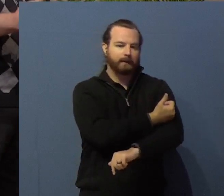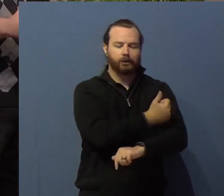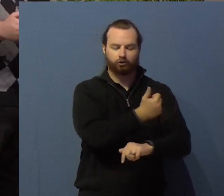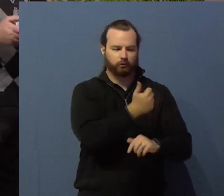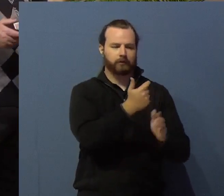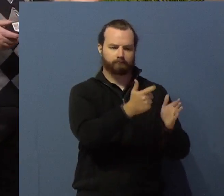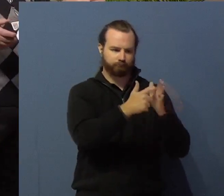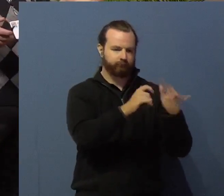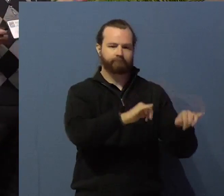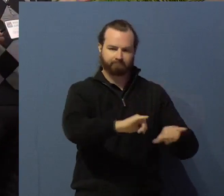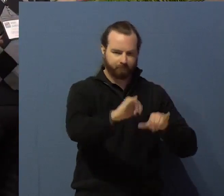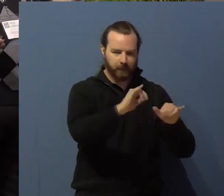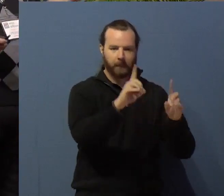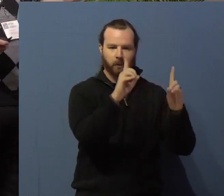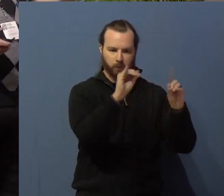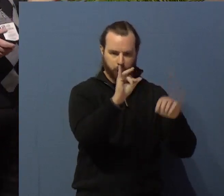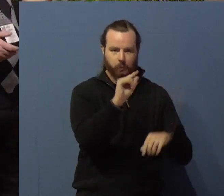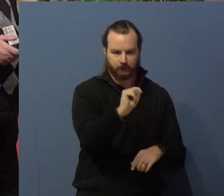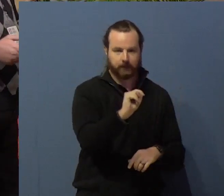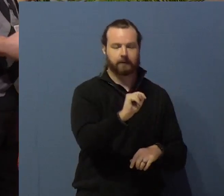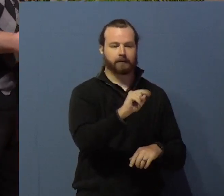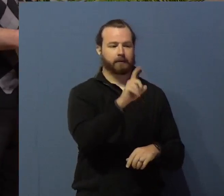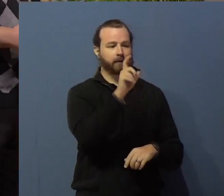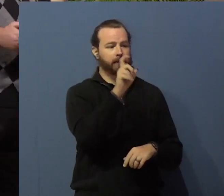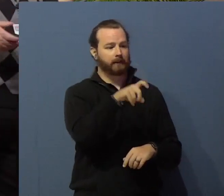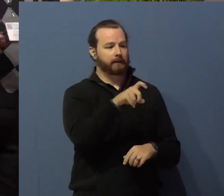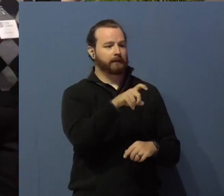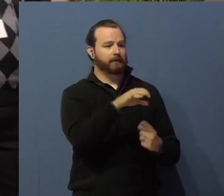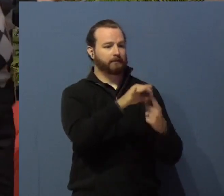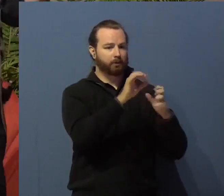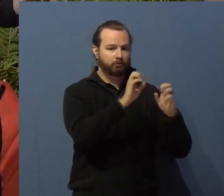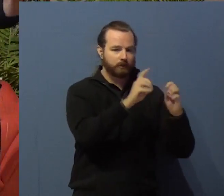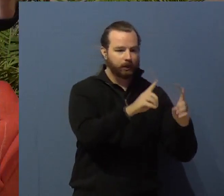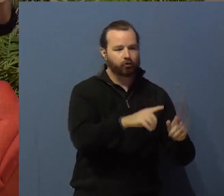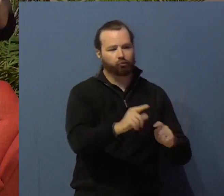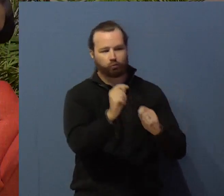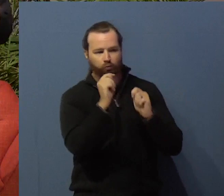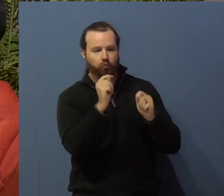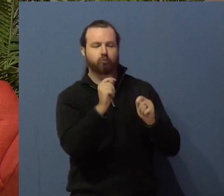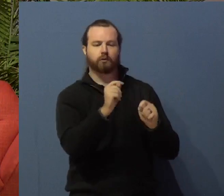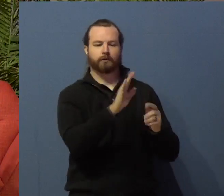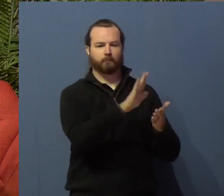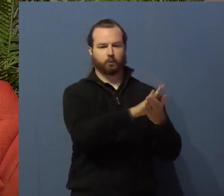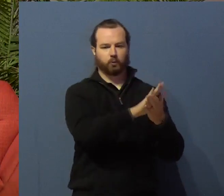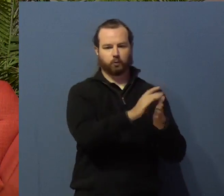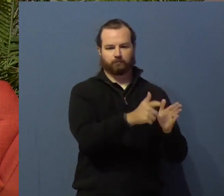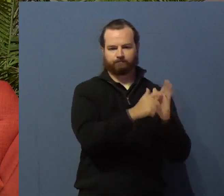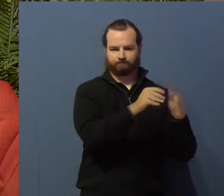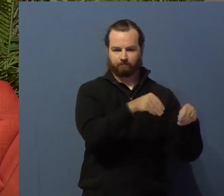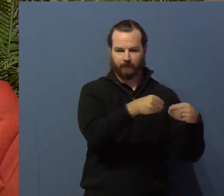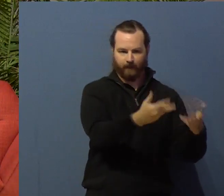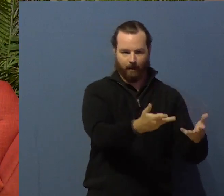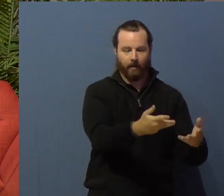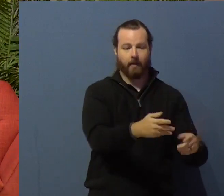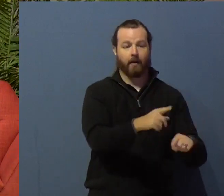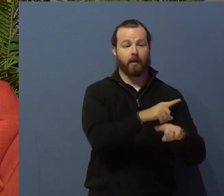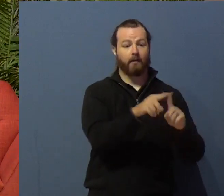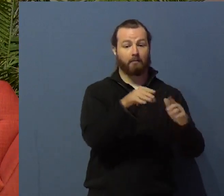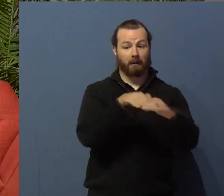you need tutoring, they're obligated to take care of that. Once you get to college, however, you're not covered under that anymore.